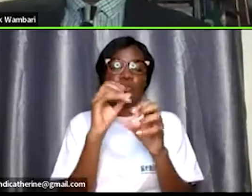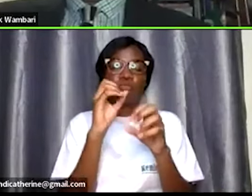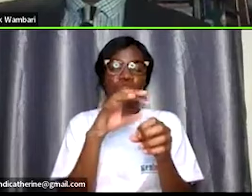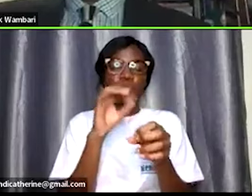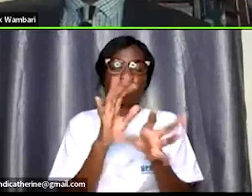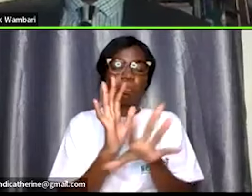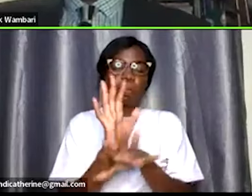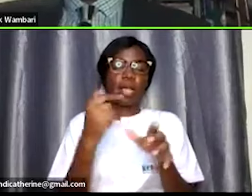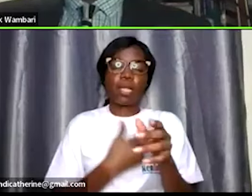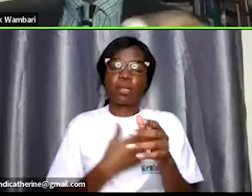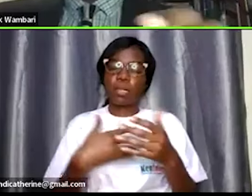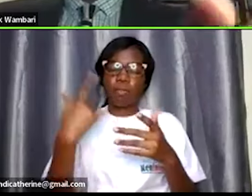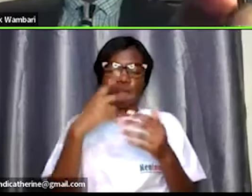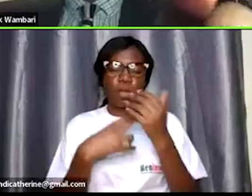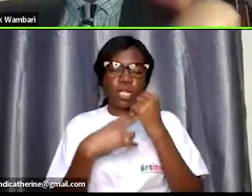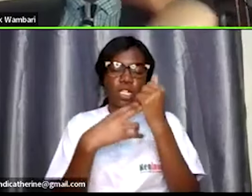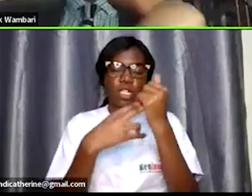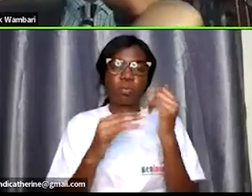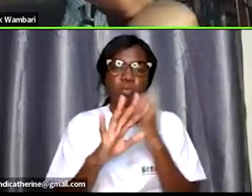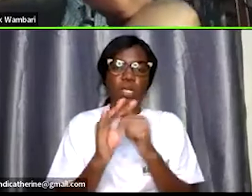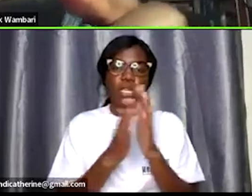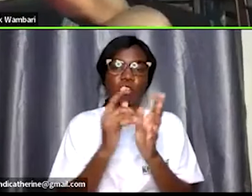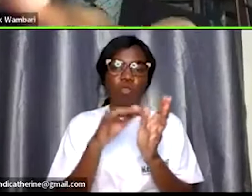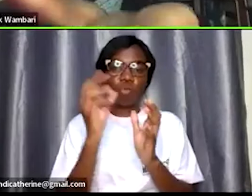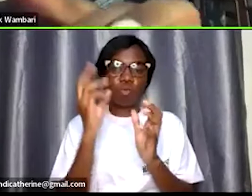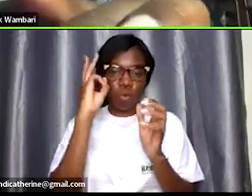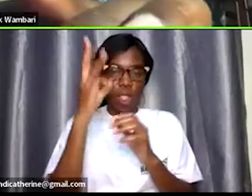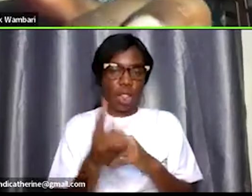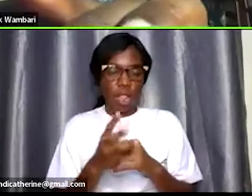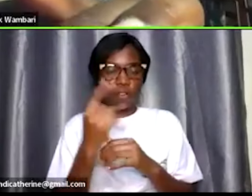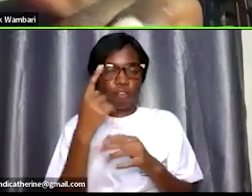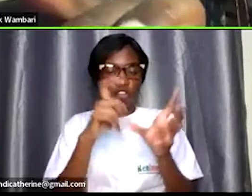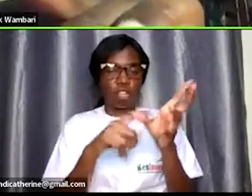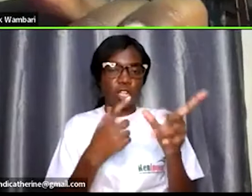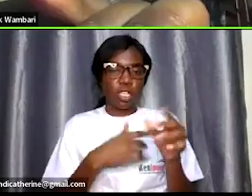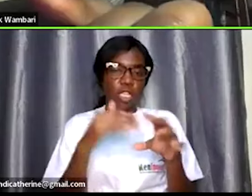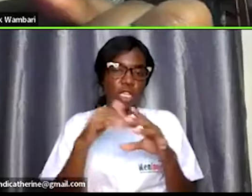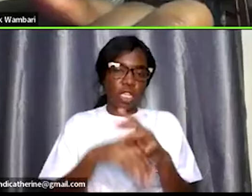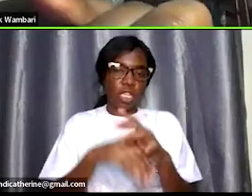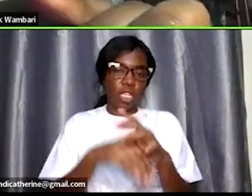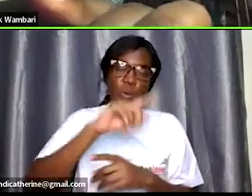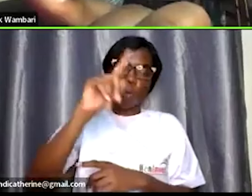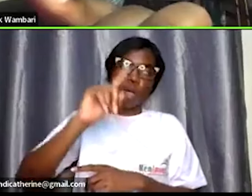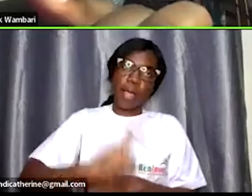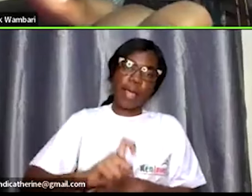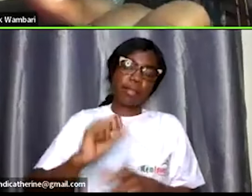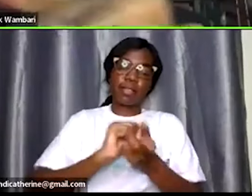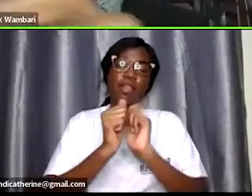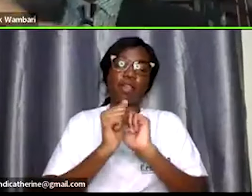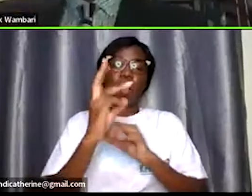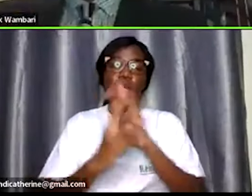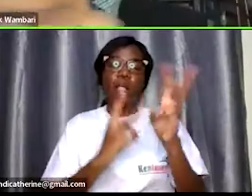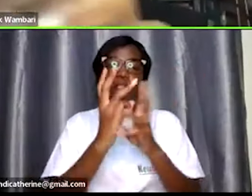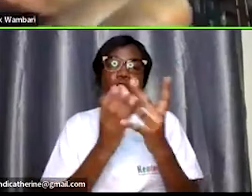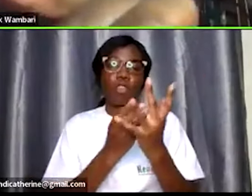grateful for your partnership and also for your willingness to join us in the quest to change the world through information we really